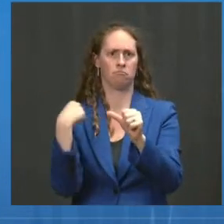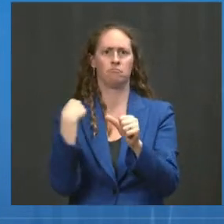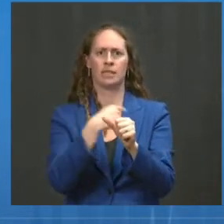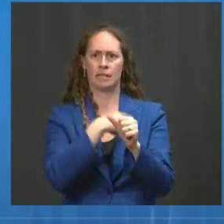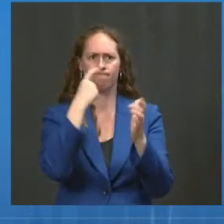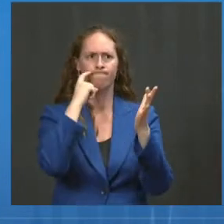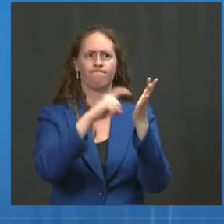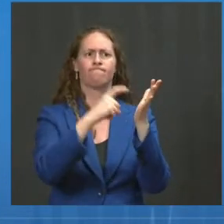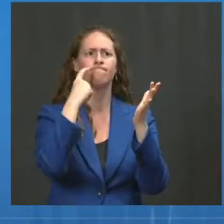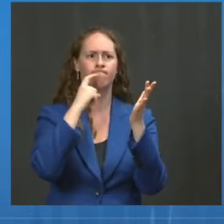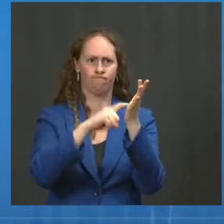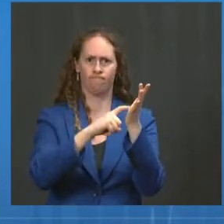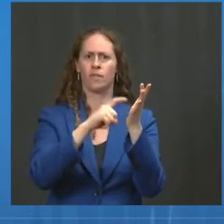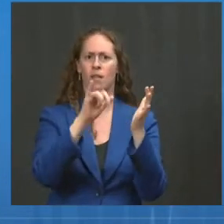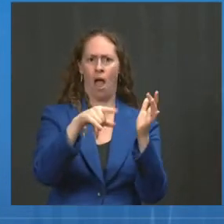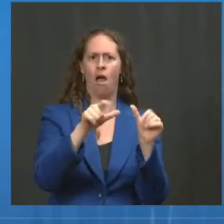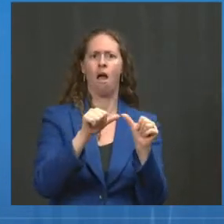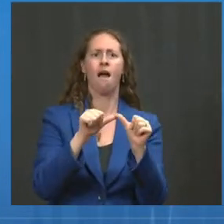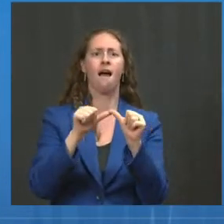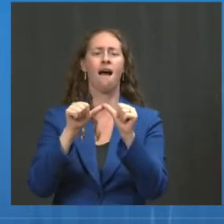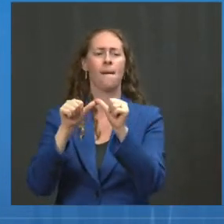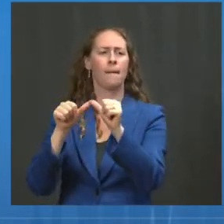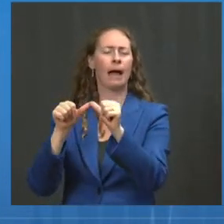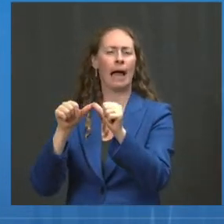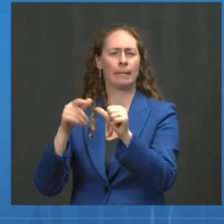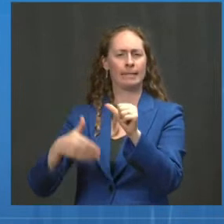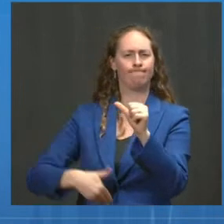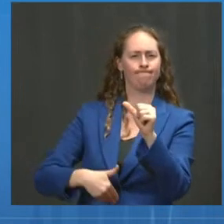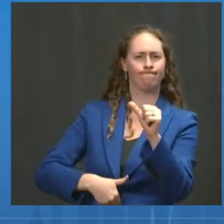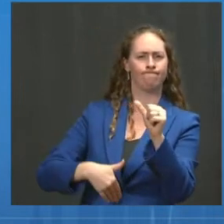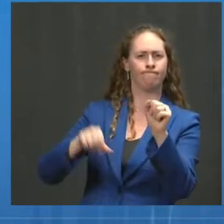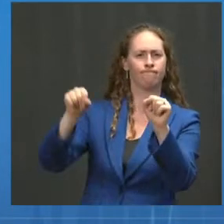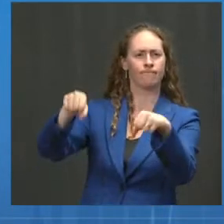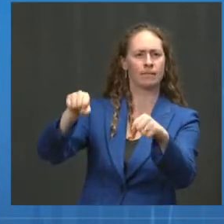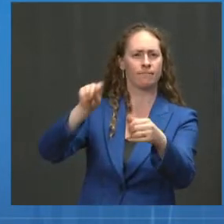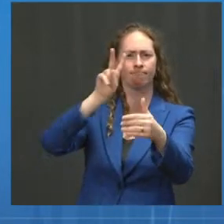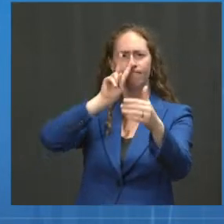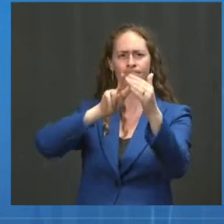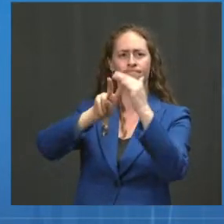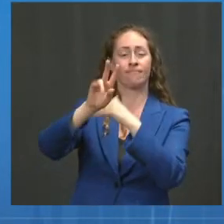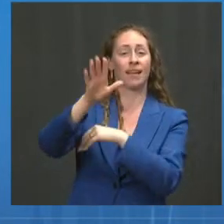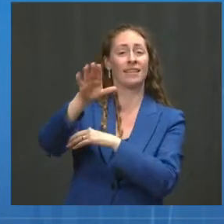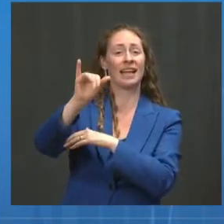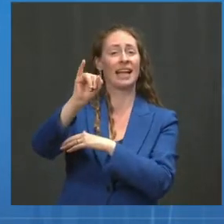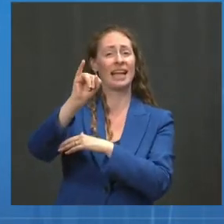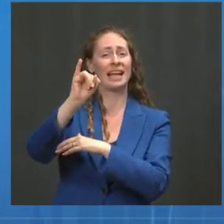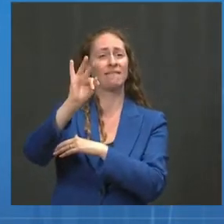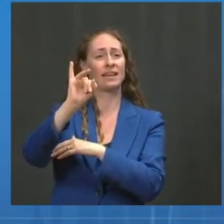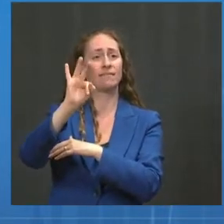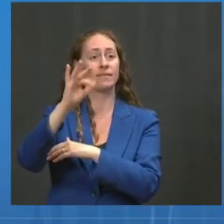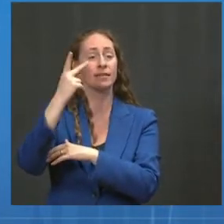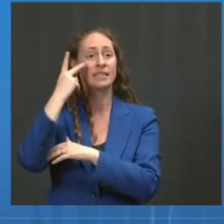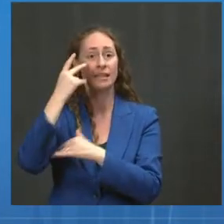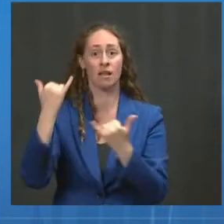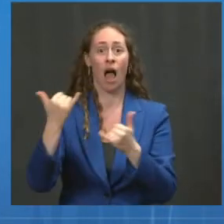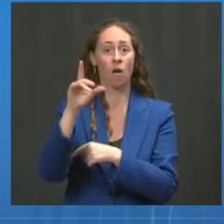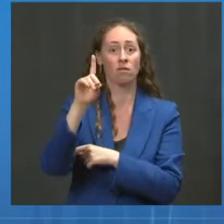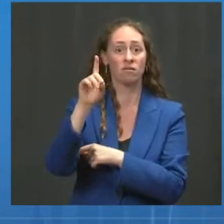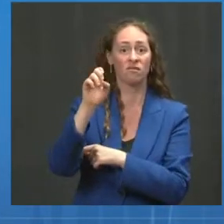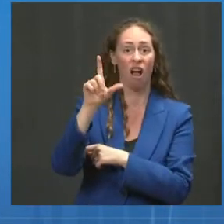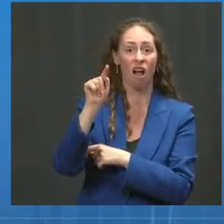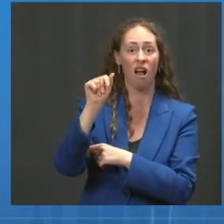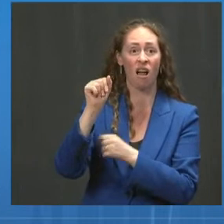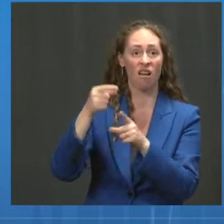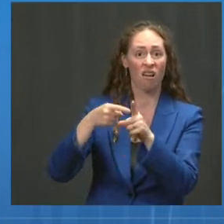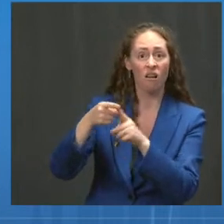good news. But our anticipation is that if the trajectory that we are seeing continues, that we will likely see in